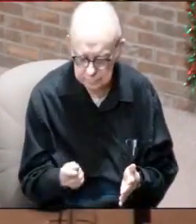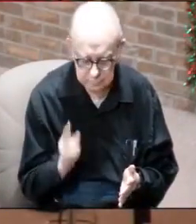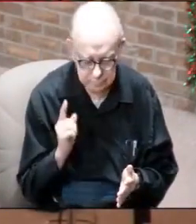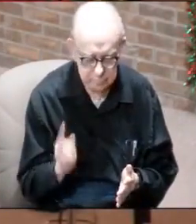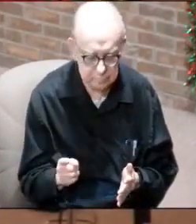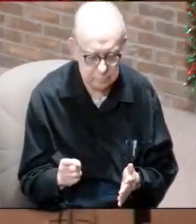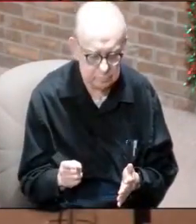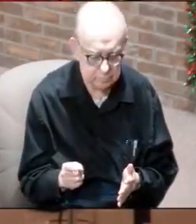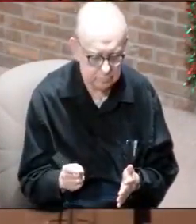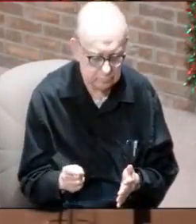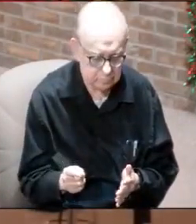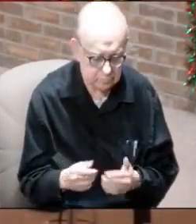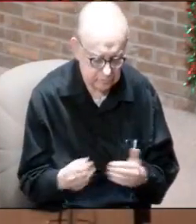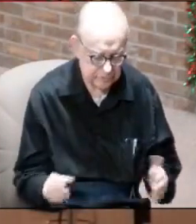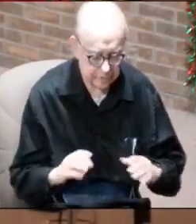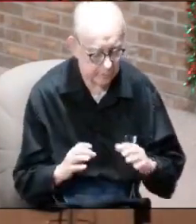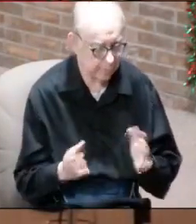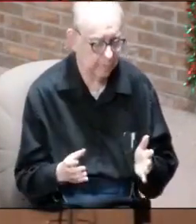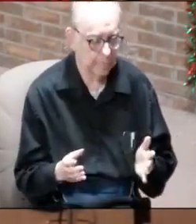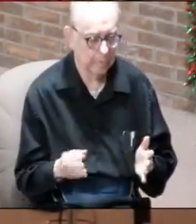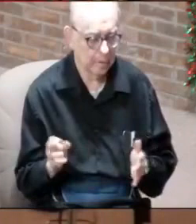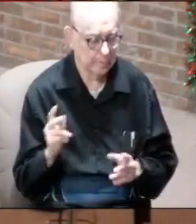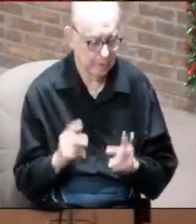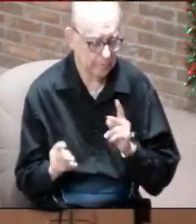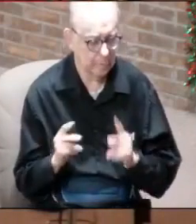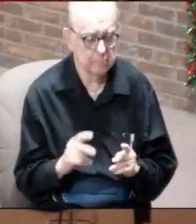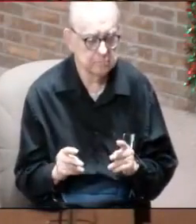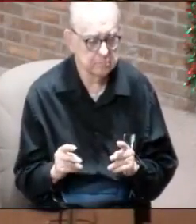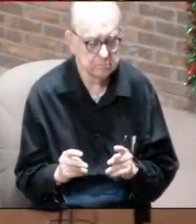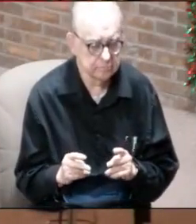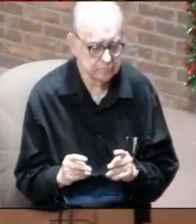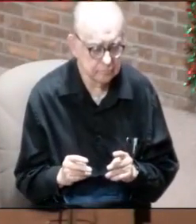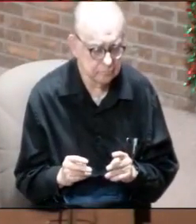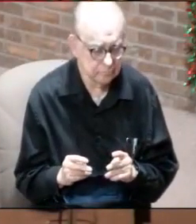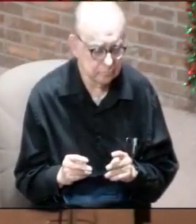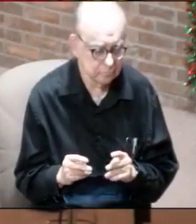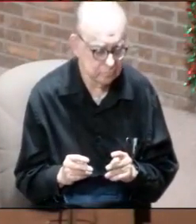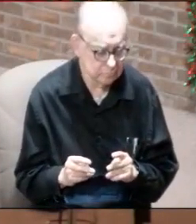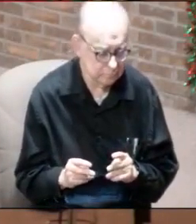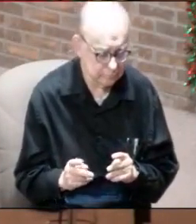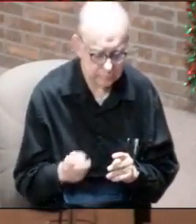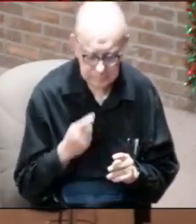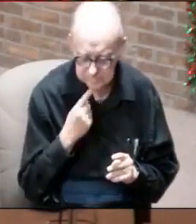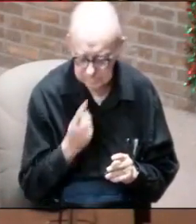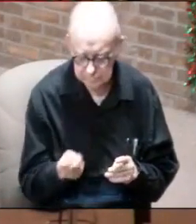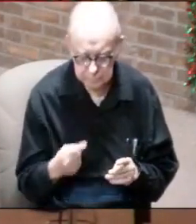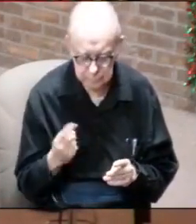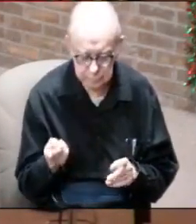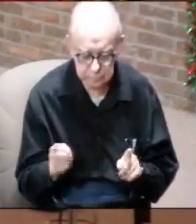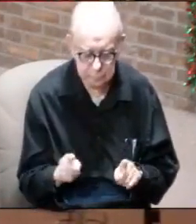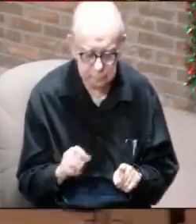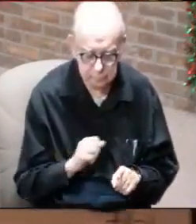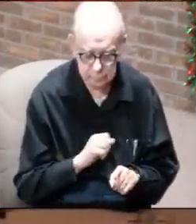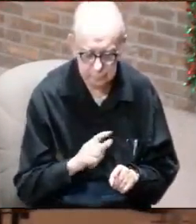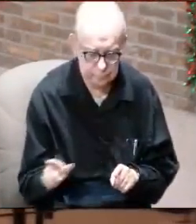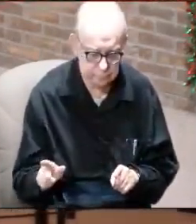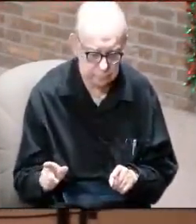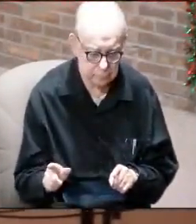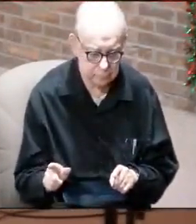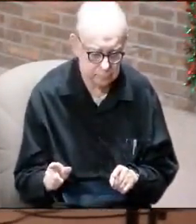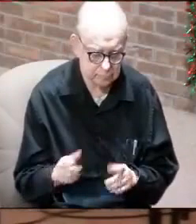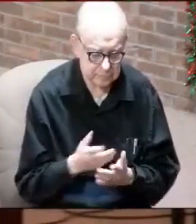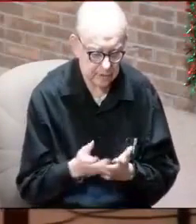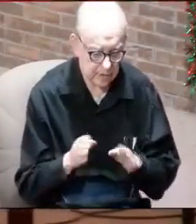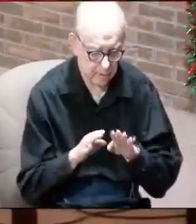one separate group of people. He's saying that when all of this is